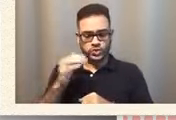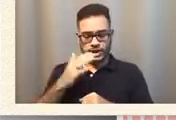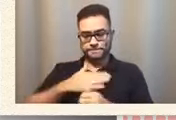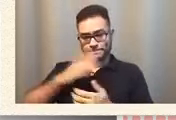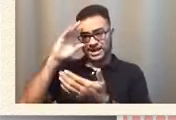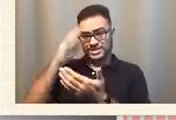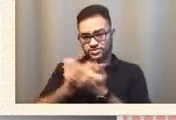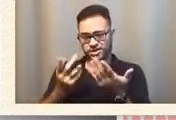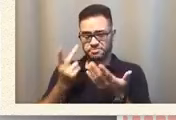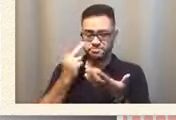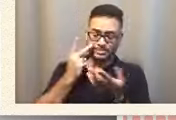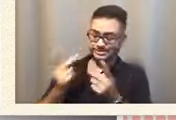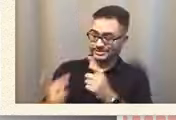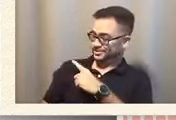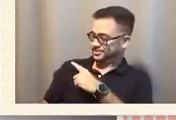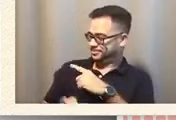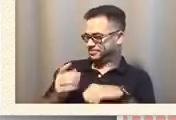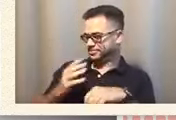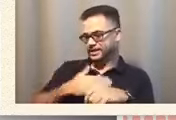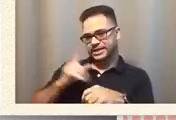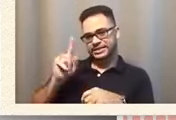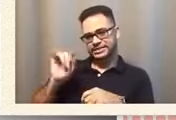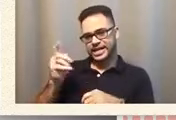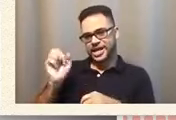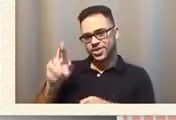see him but that's fine hi